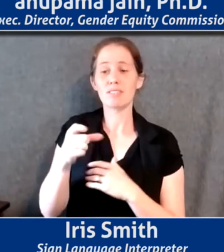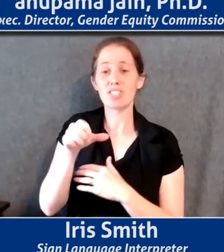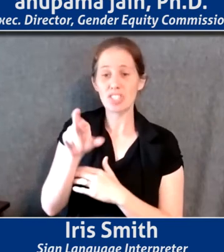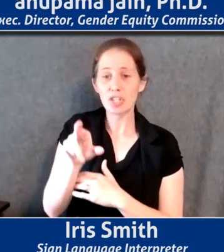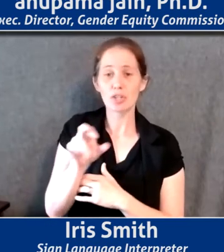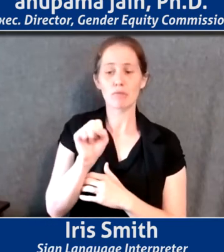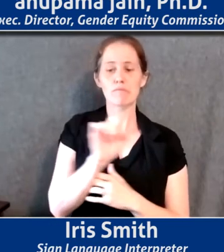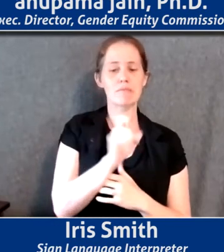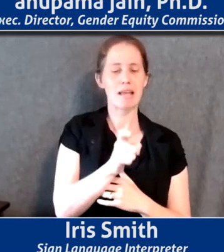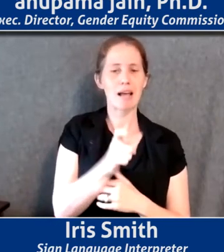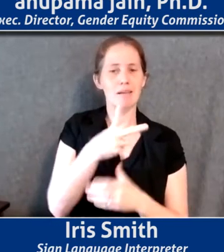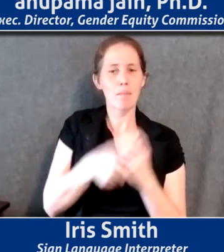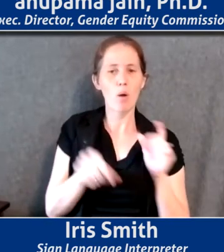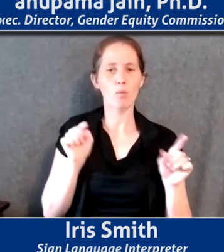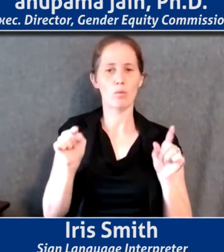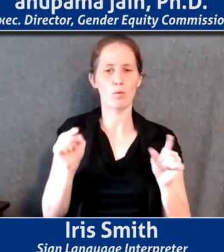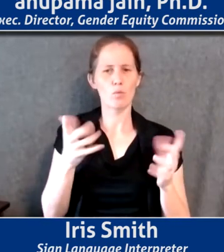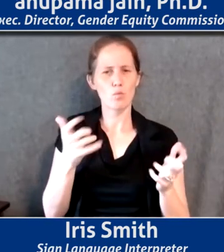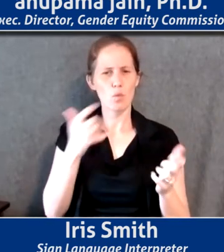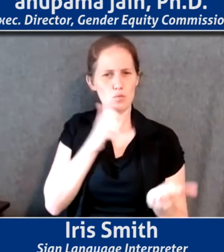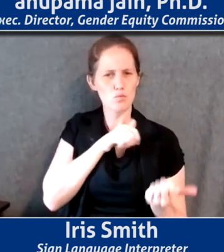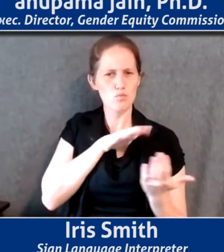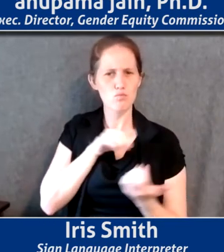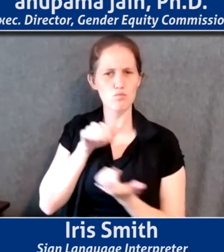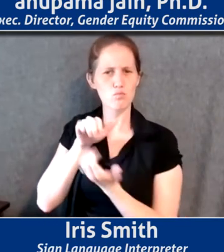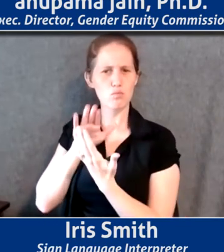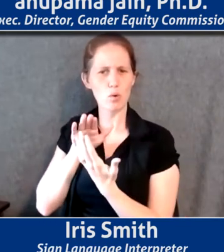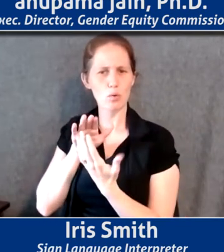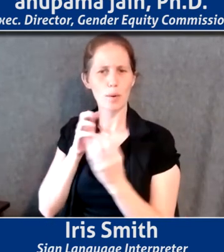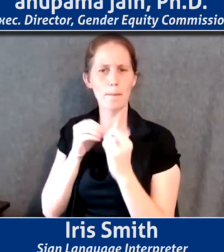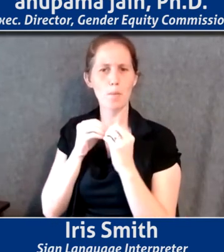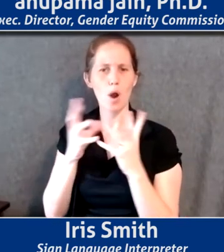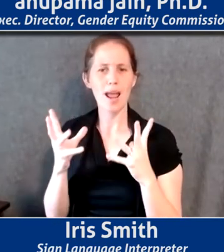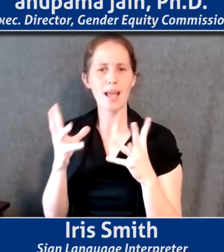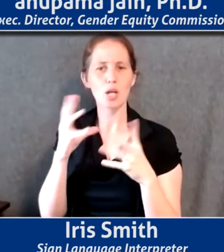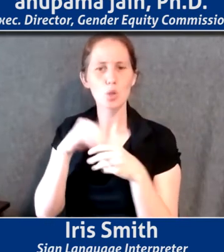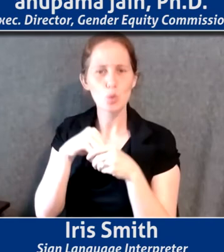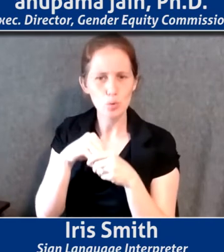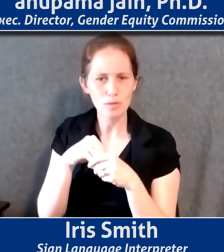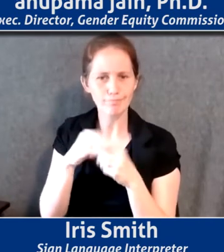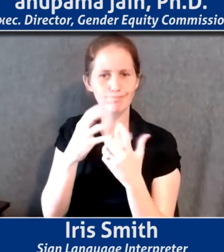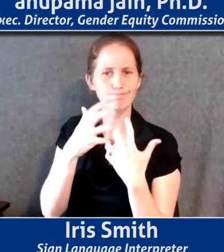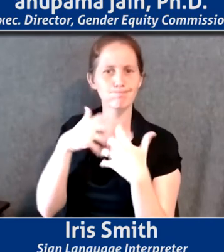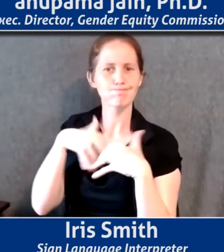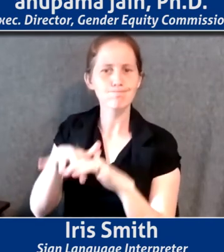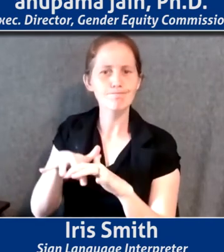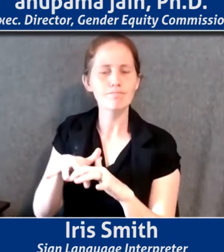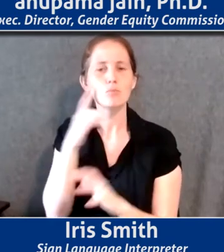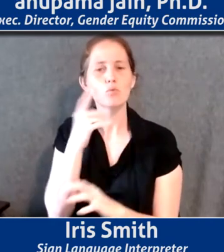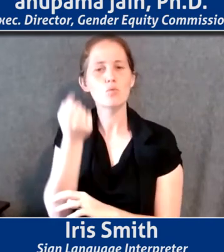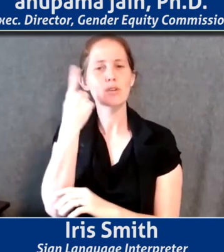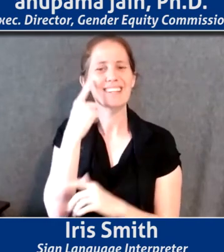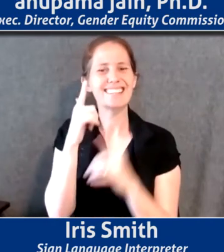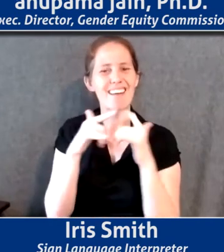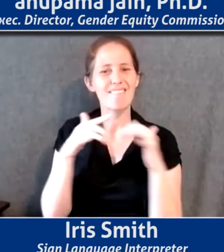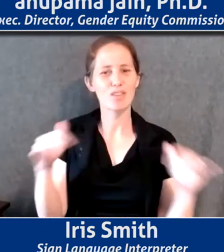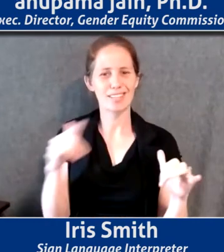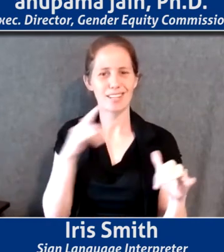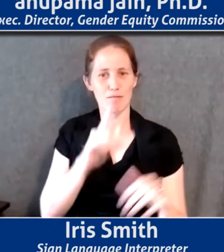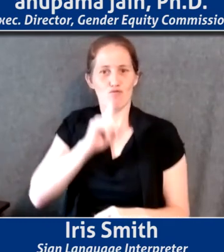to approach with a much more inclusive sense of the diversity of actual people